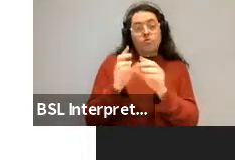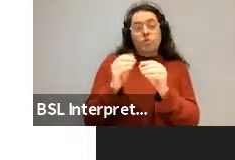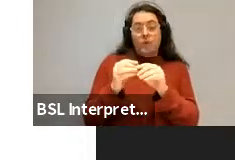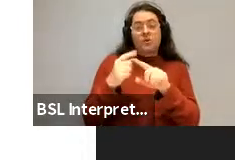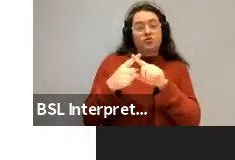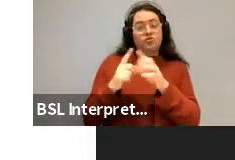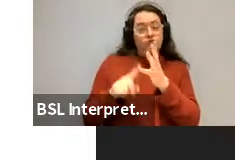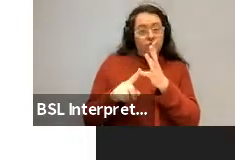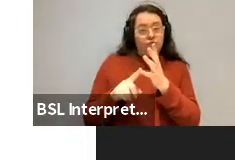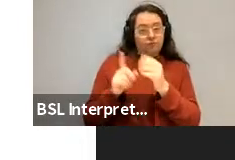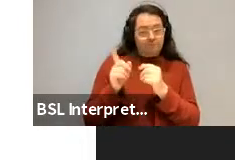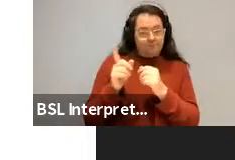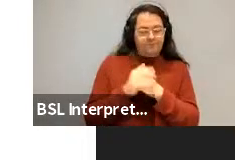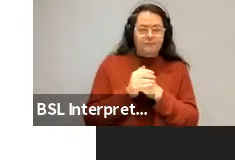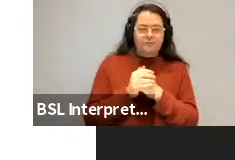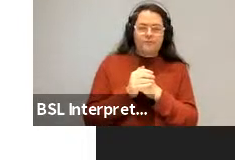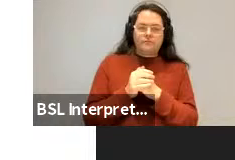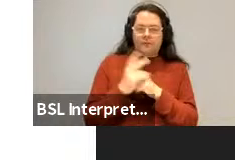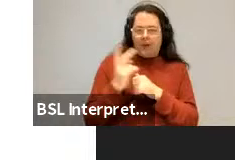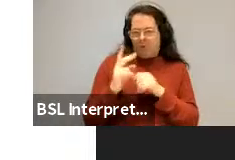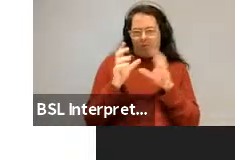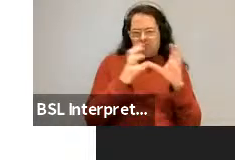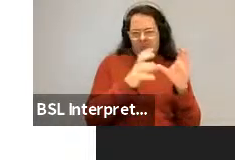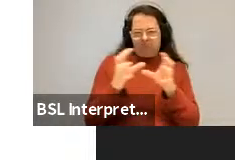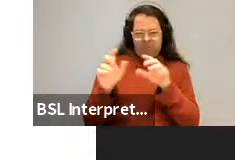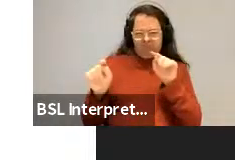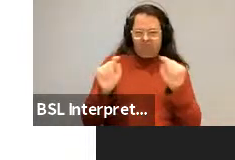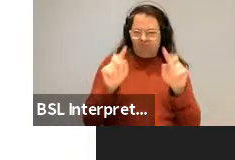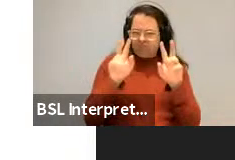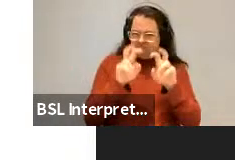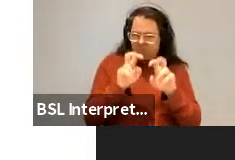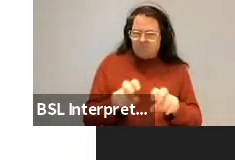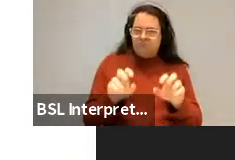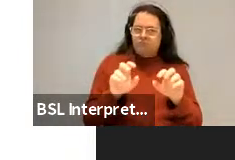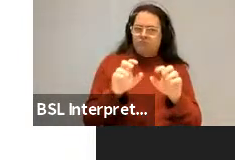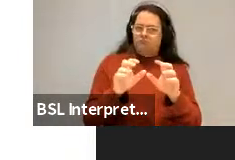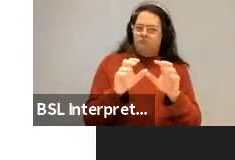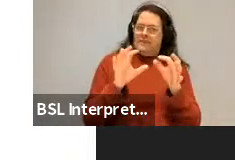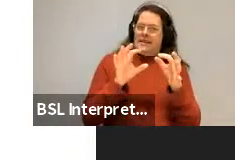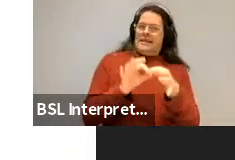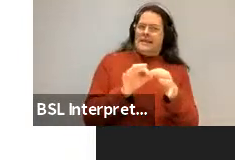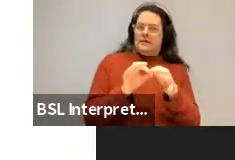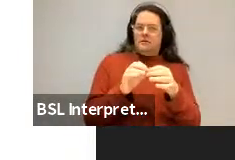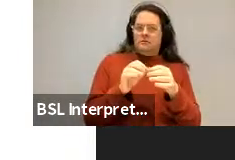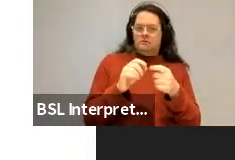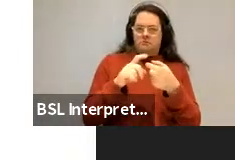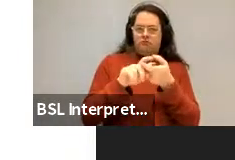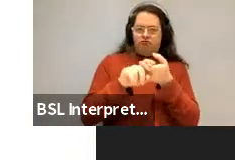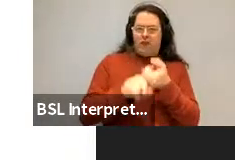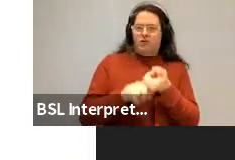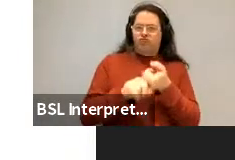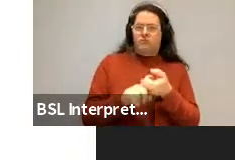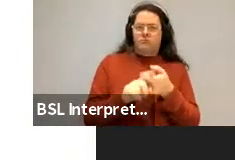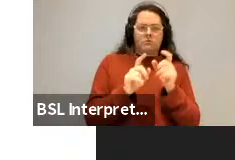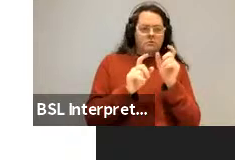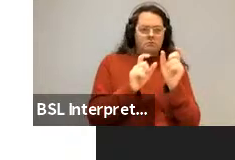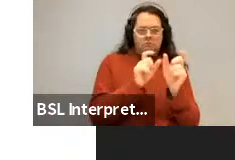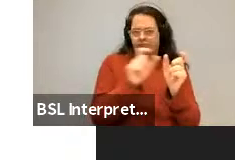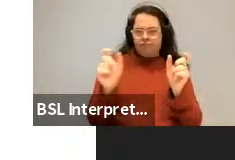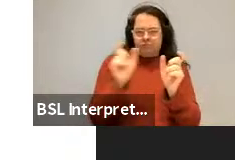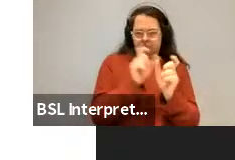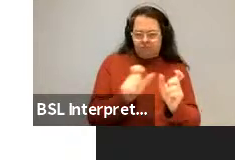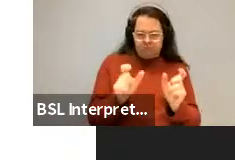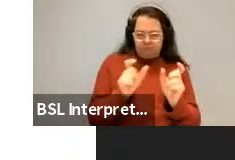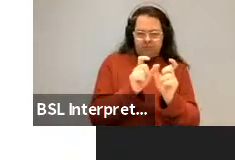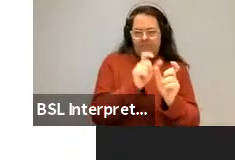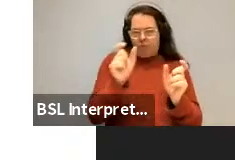young shoe exploring other aspects of how these explaining aspects of these word orders further.